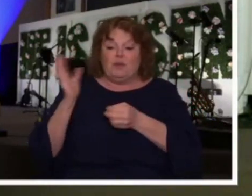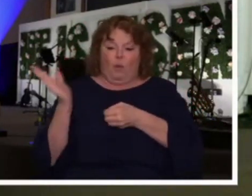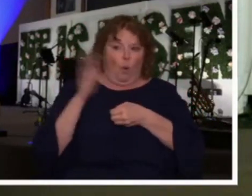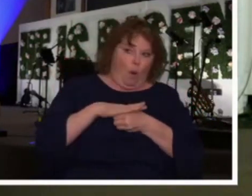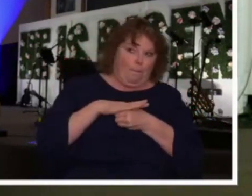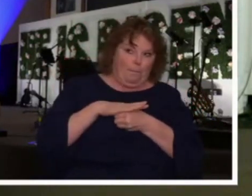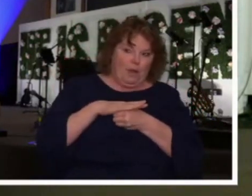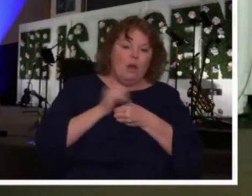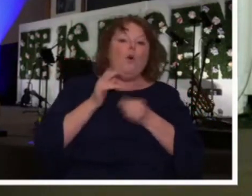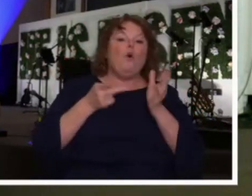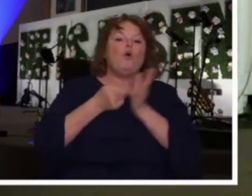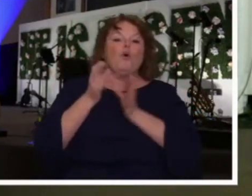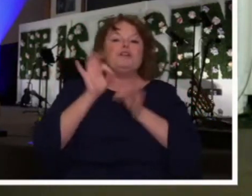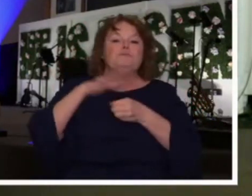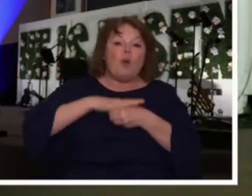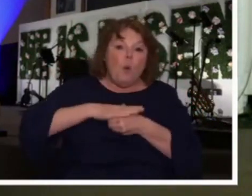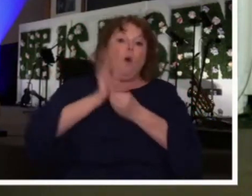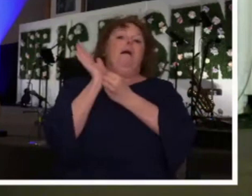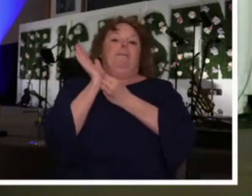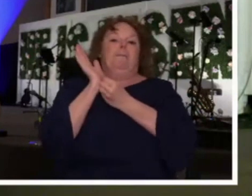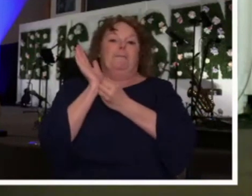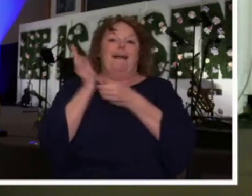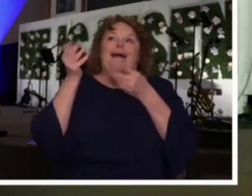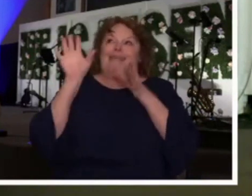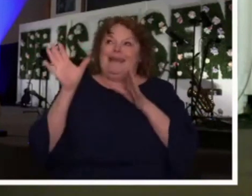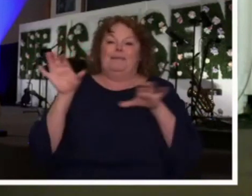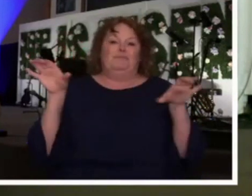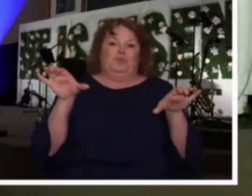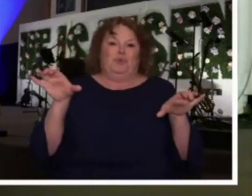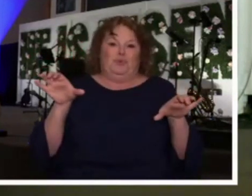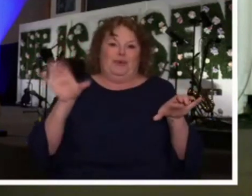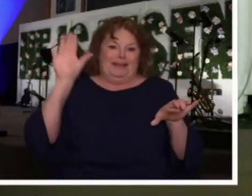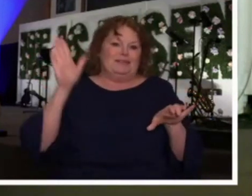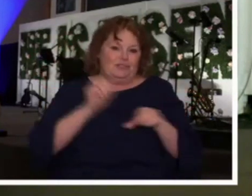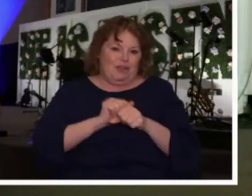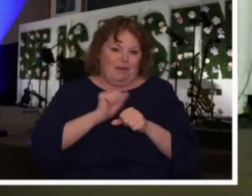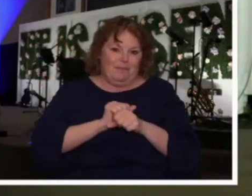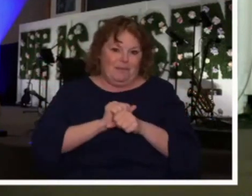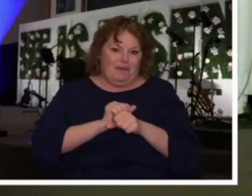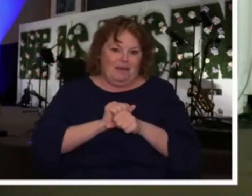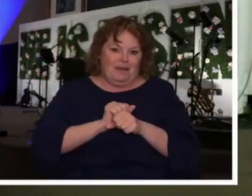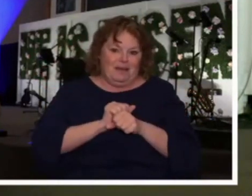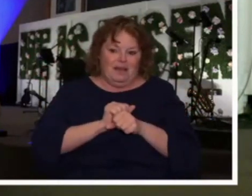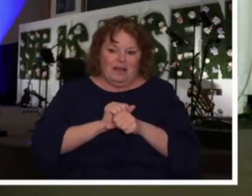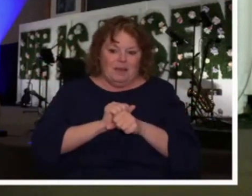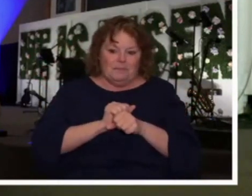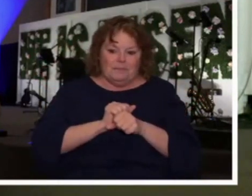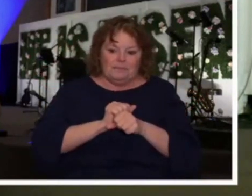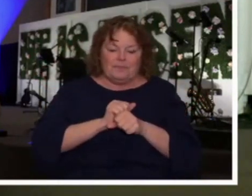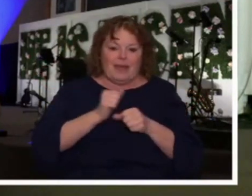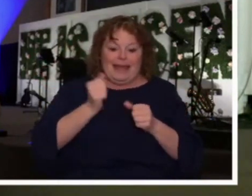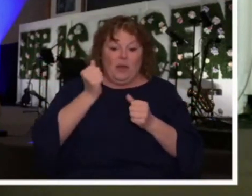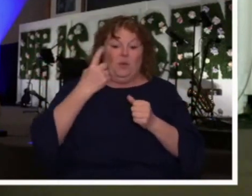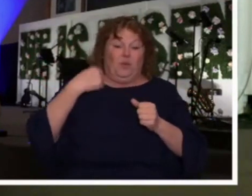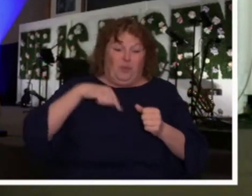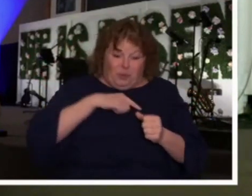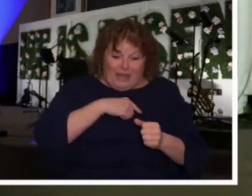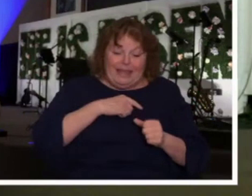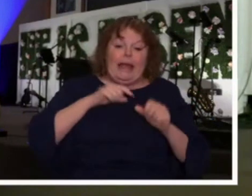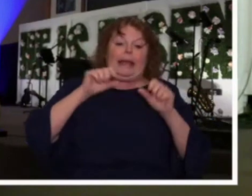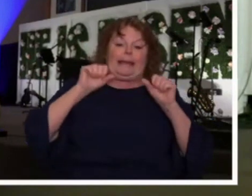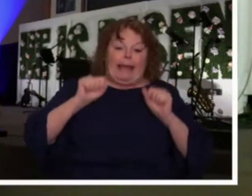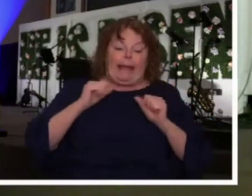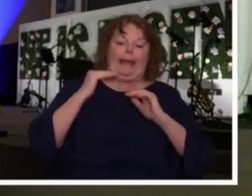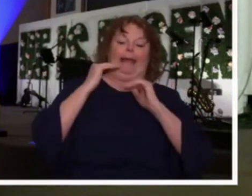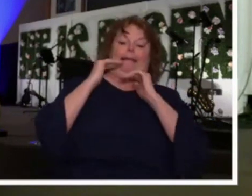what the Spirit wants to do within our life. There is very much within the hands of each of us the